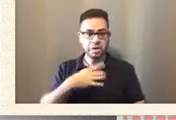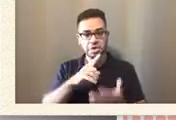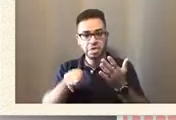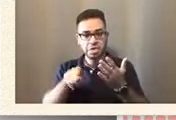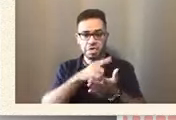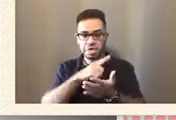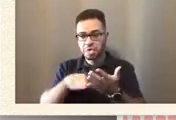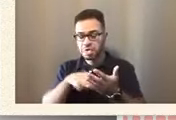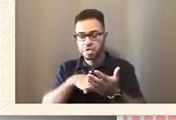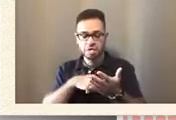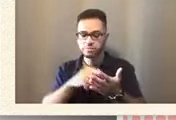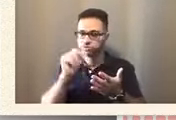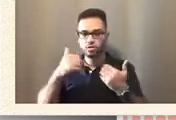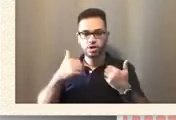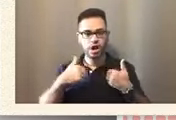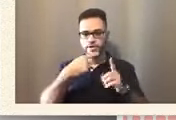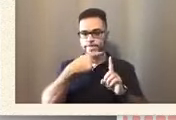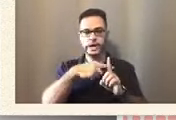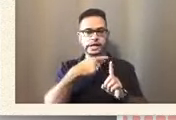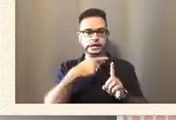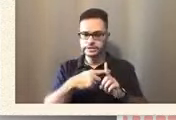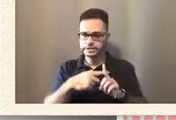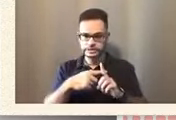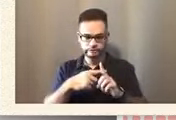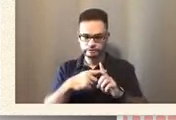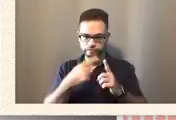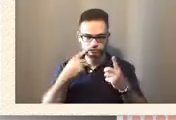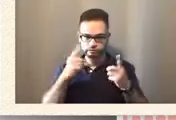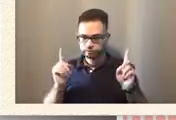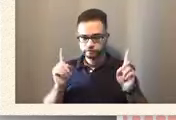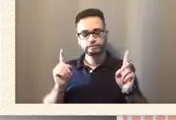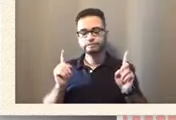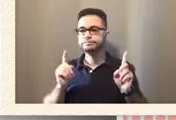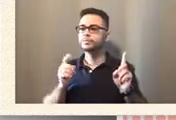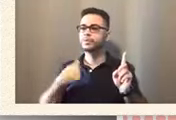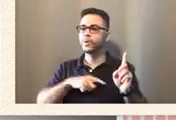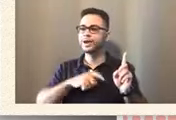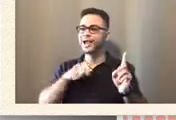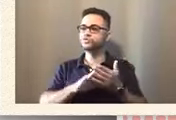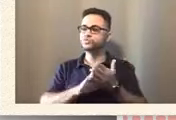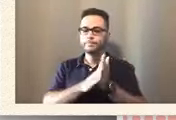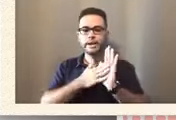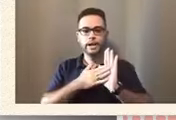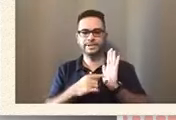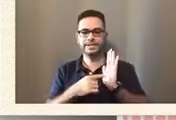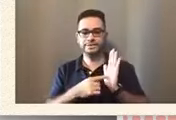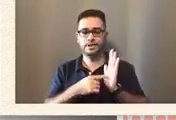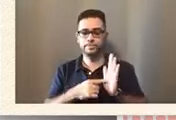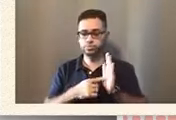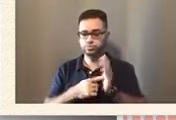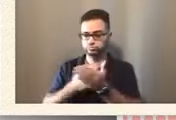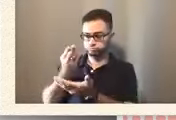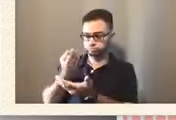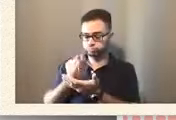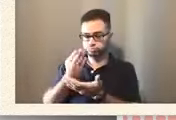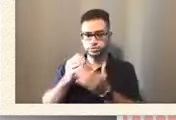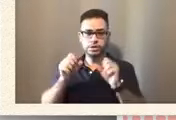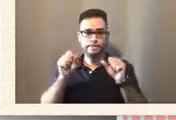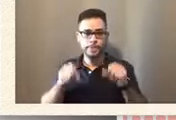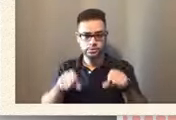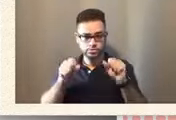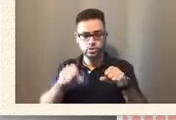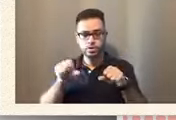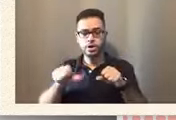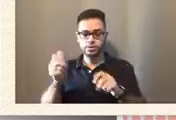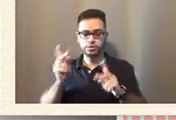effect. We just have to be an example that it's possible and others will follow. So